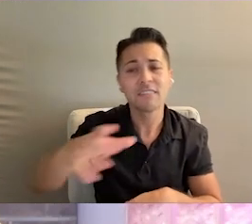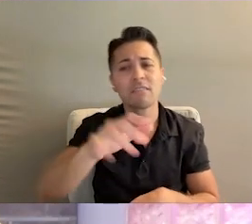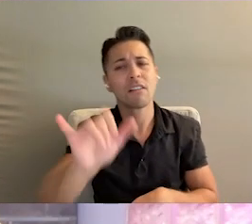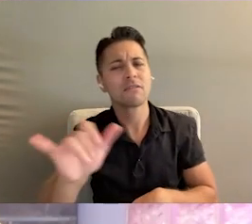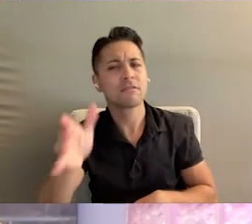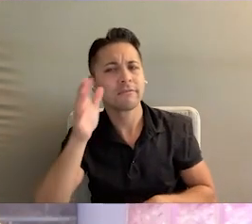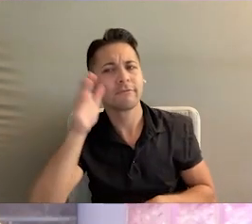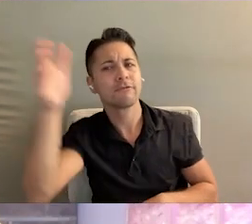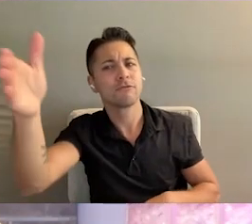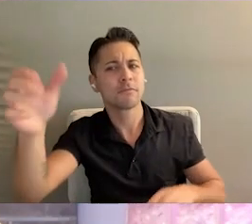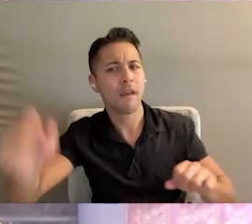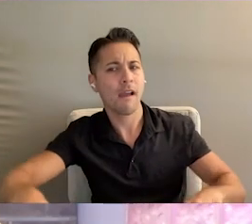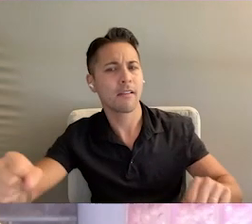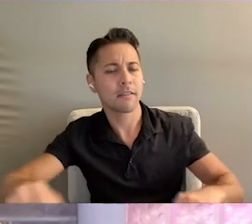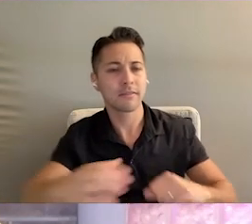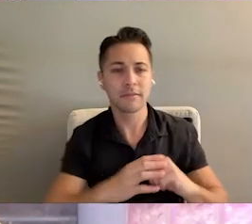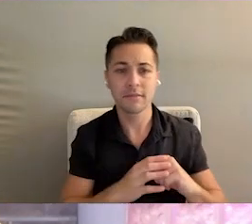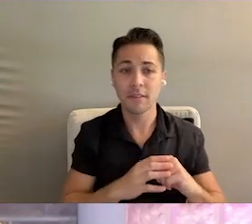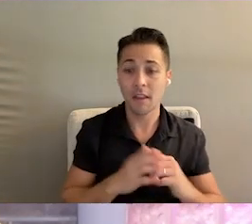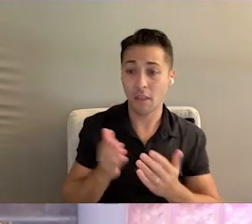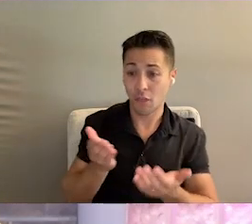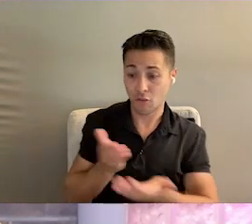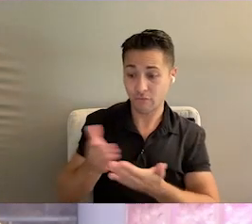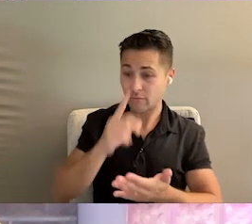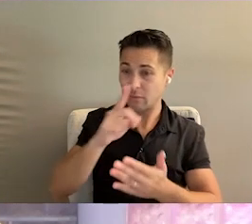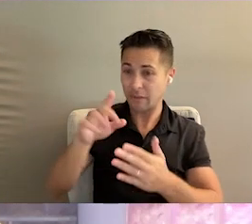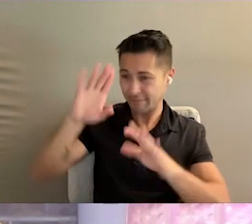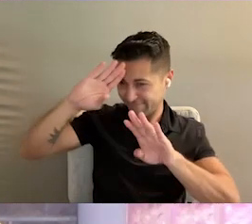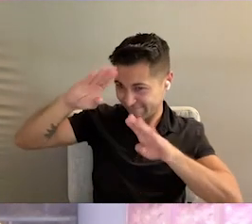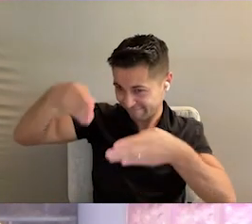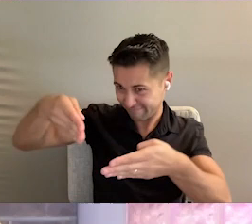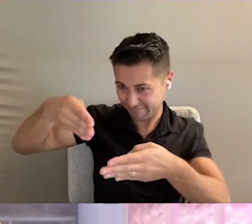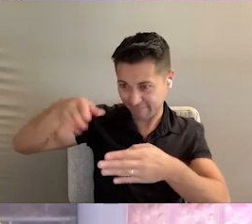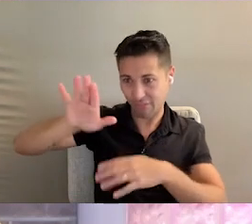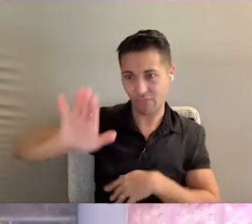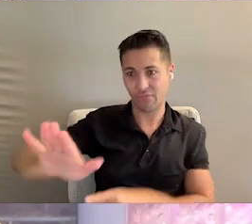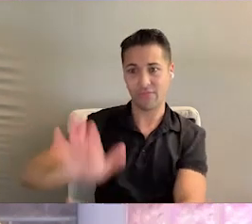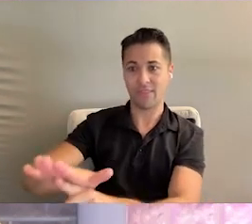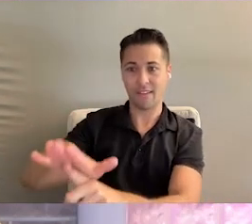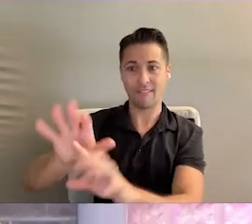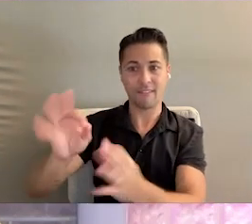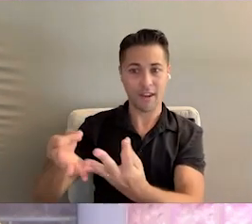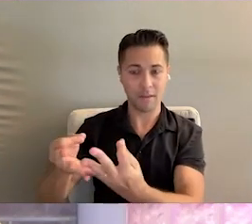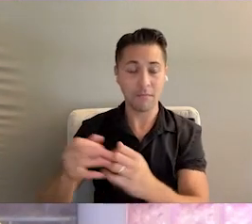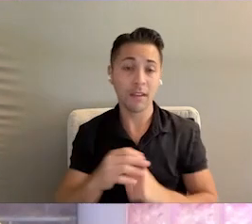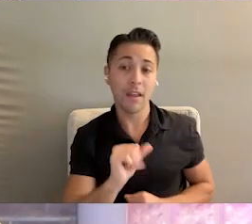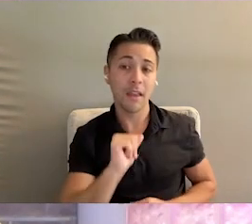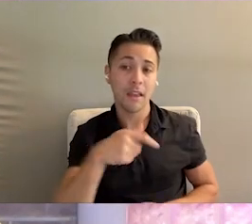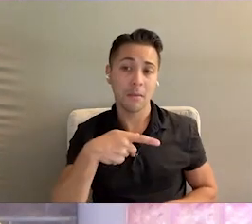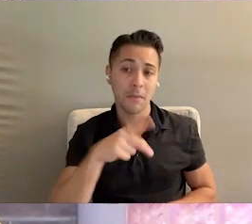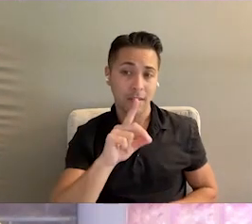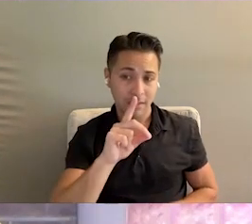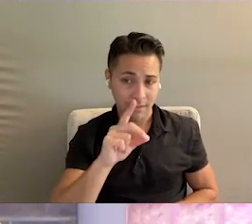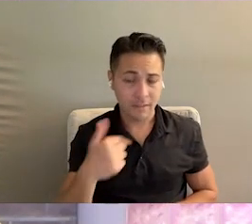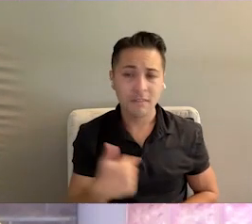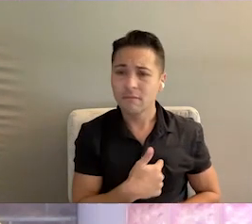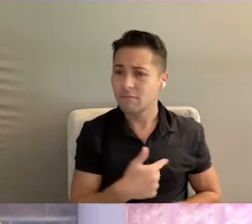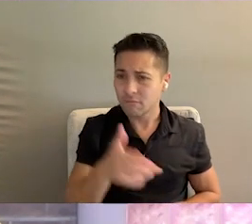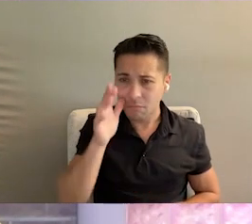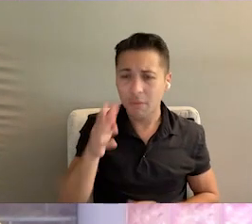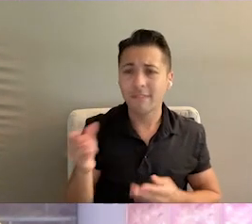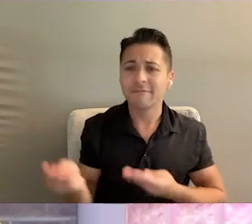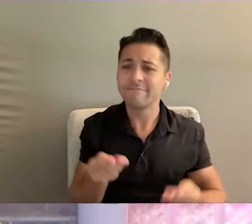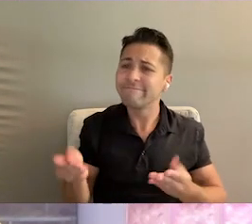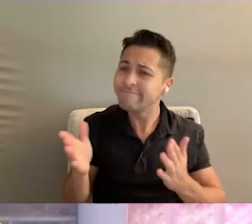and future possibilities, while wrapping services around their family as a whole. For APD, we will focus on